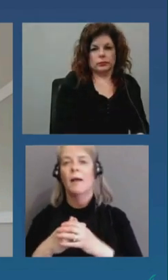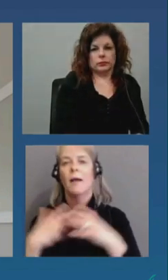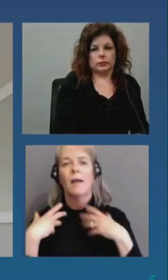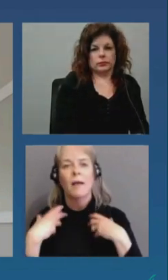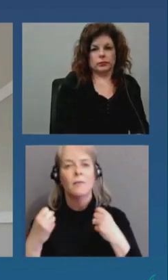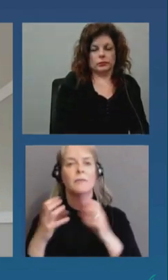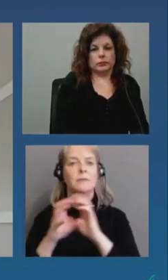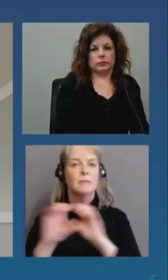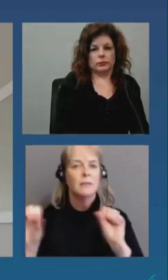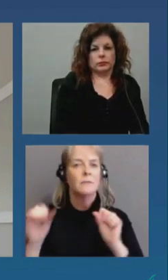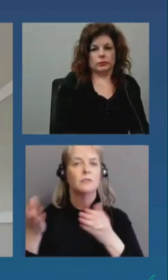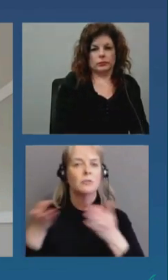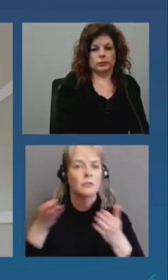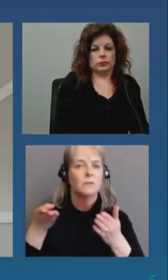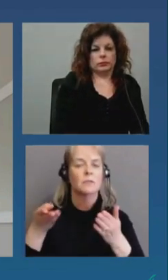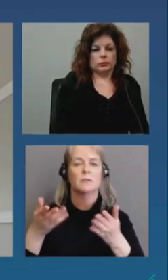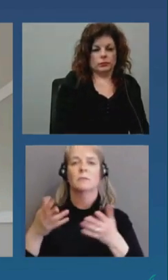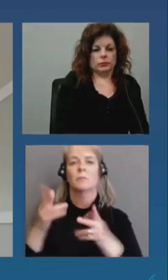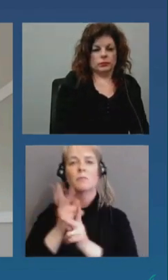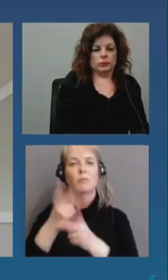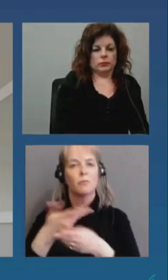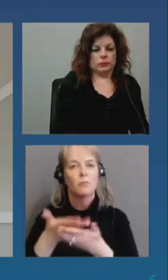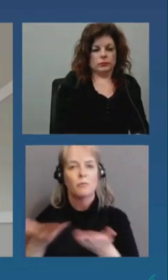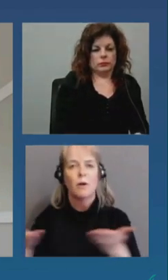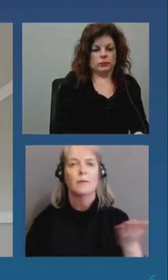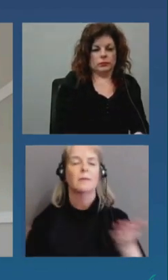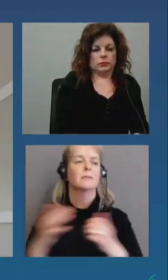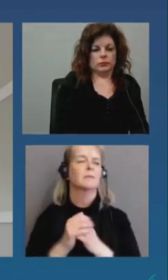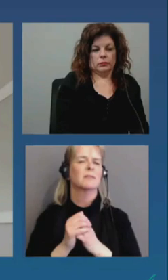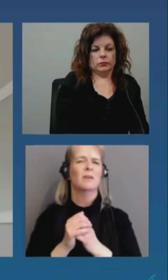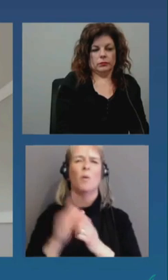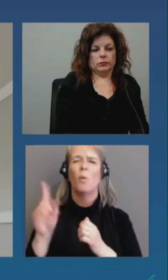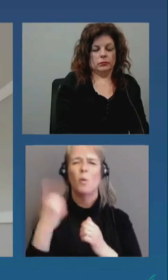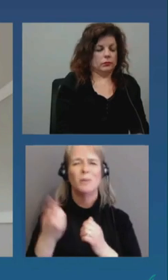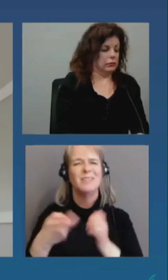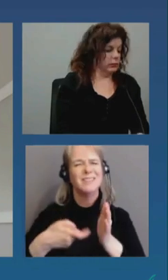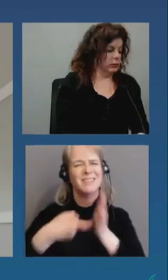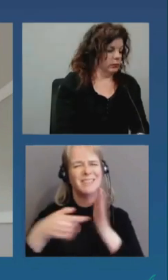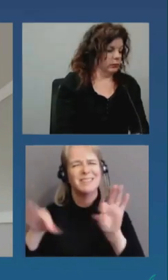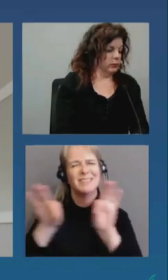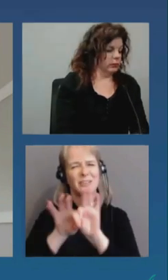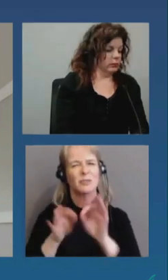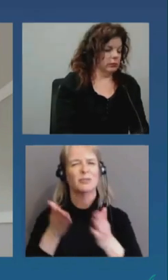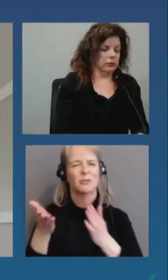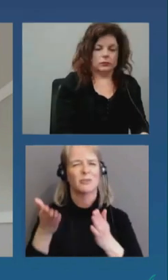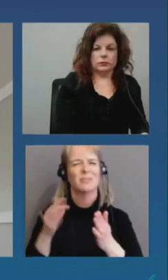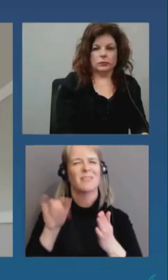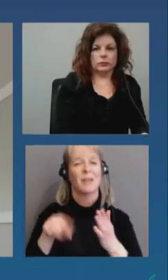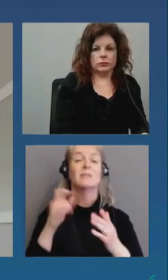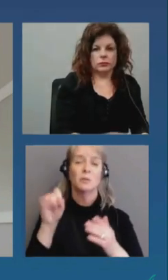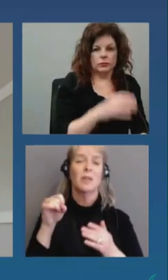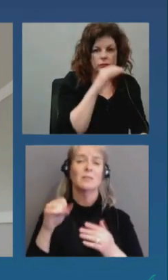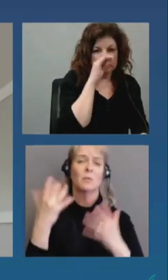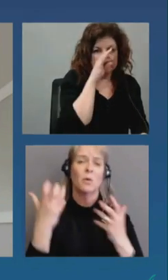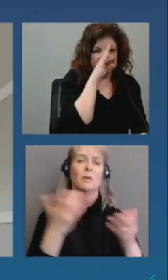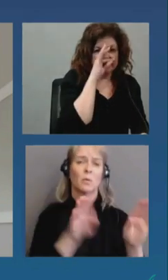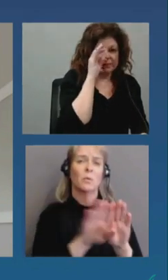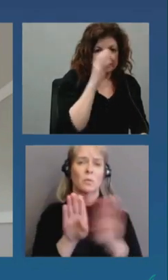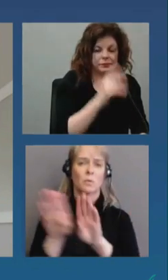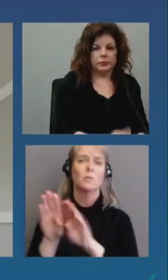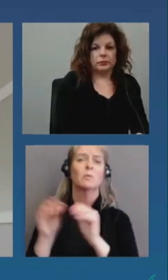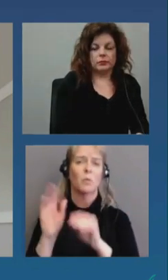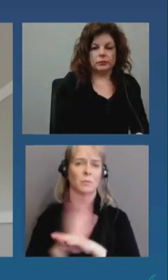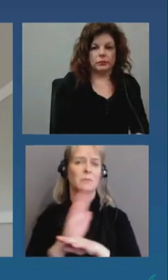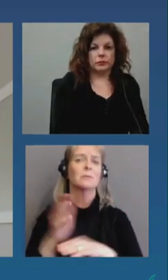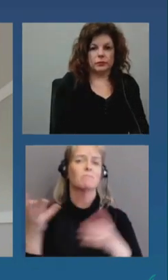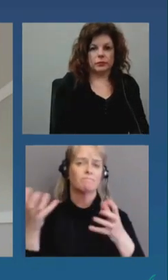really truly essential uh services that we need and and so it would be a more limited number and